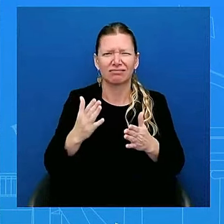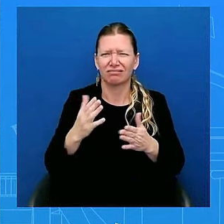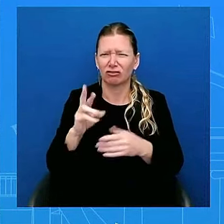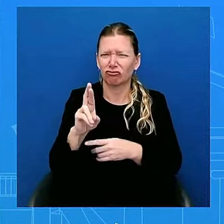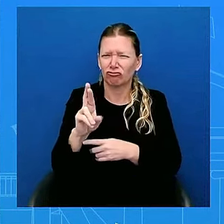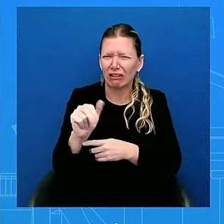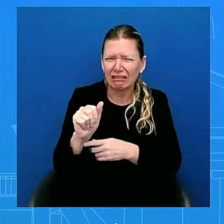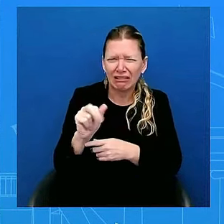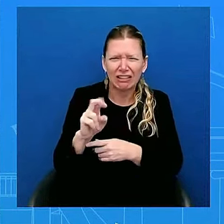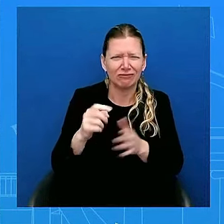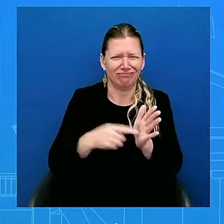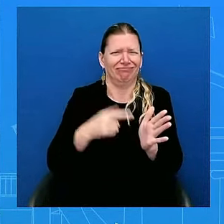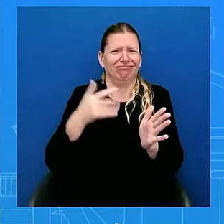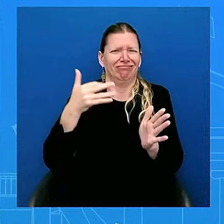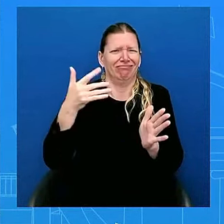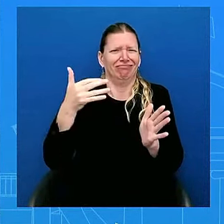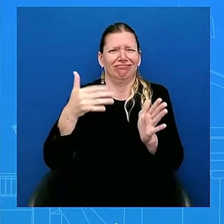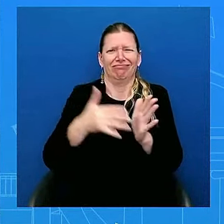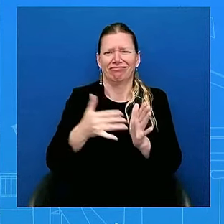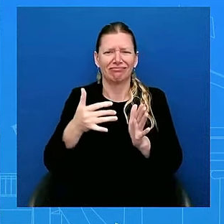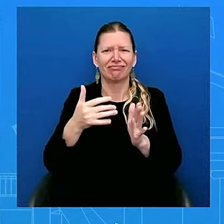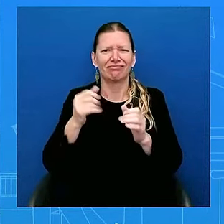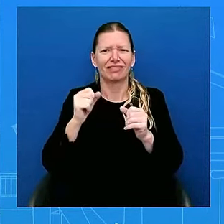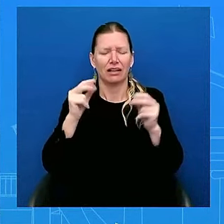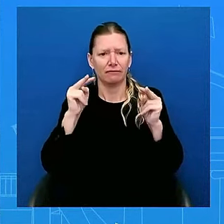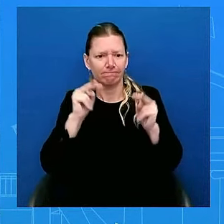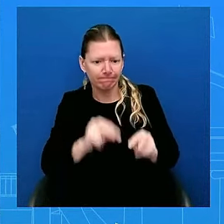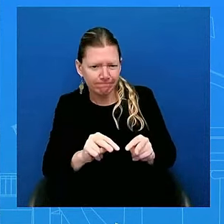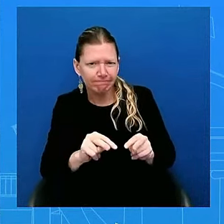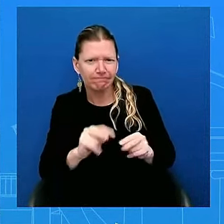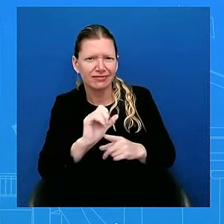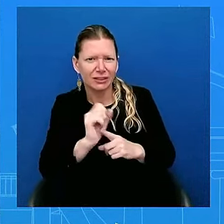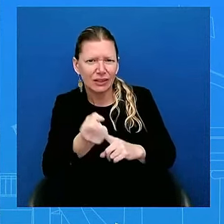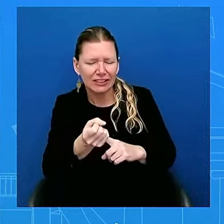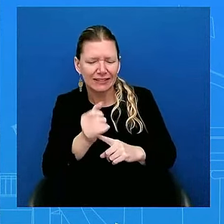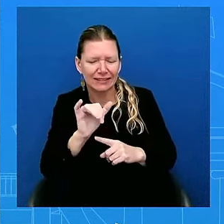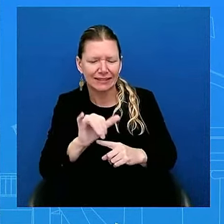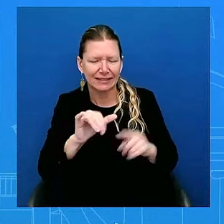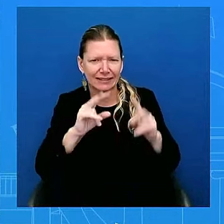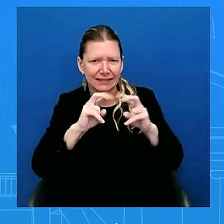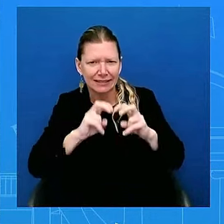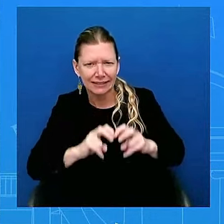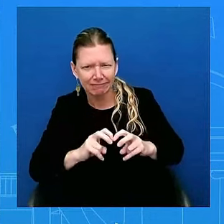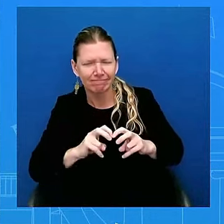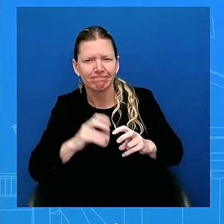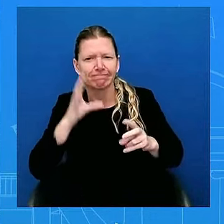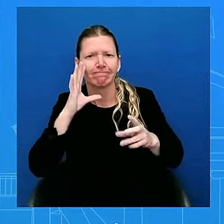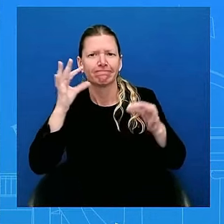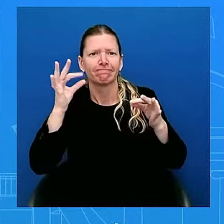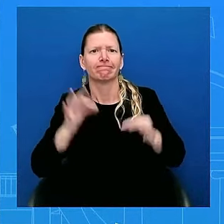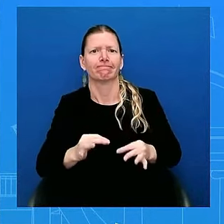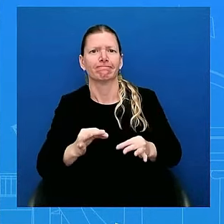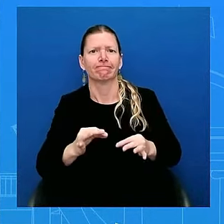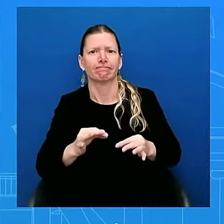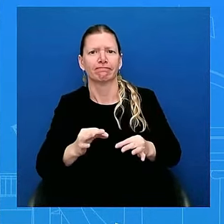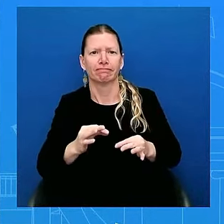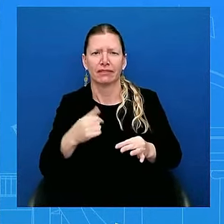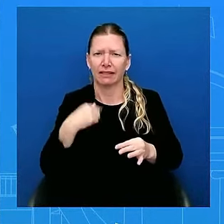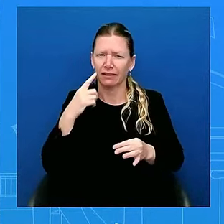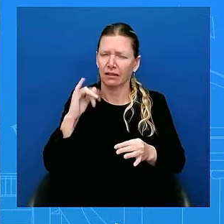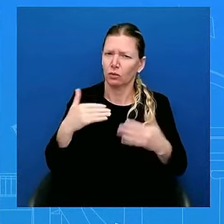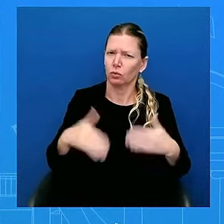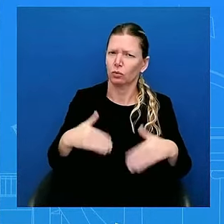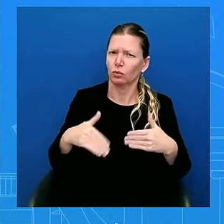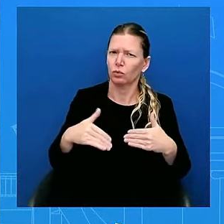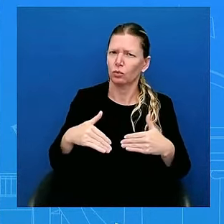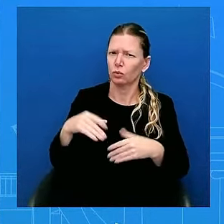Right? And I think it speaks to how honorable this President is, how selfless this President